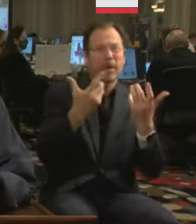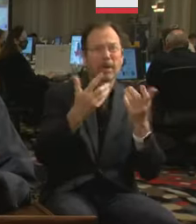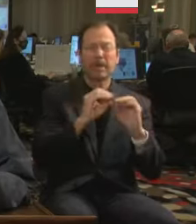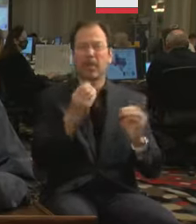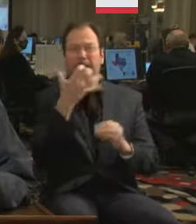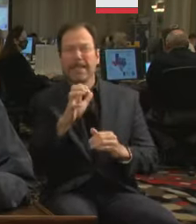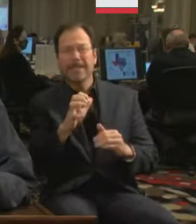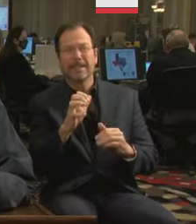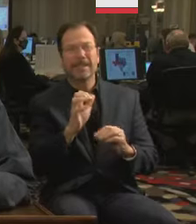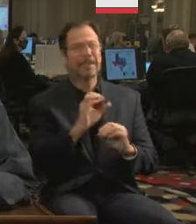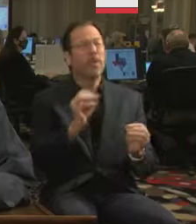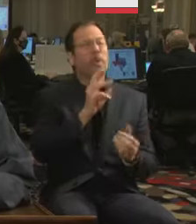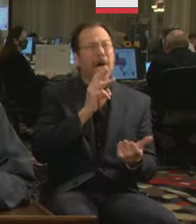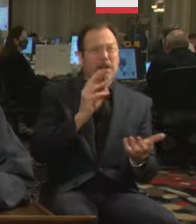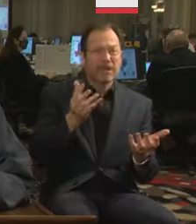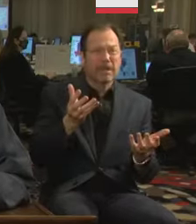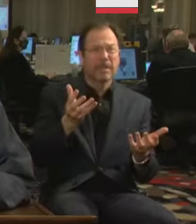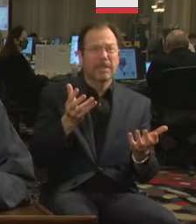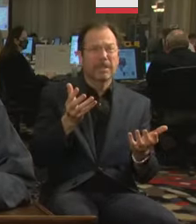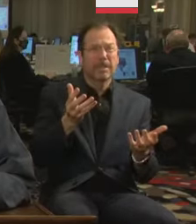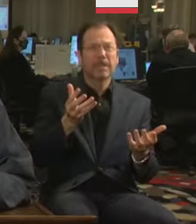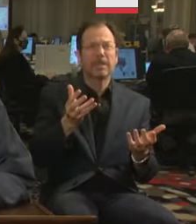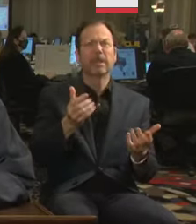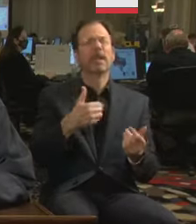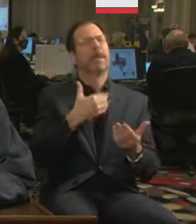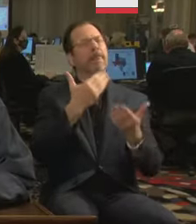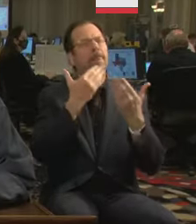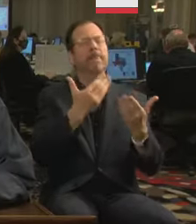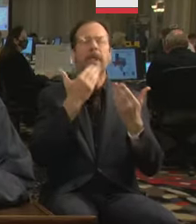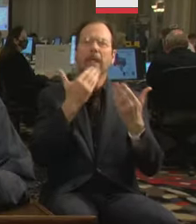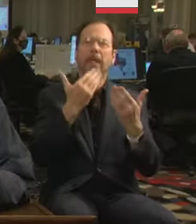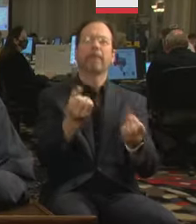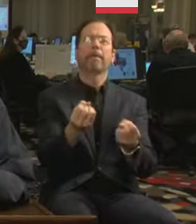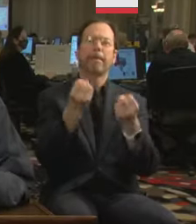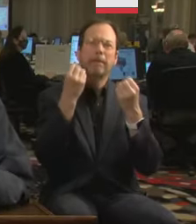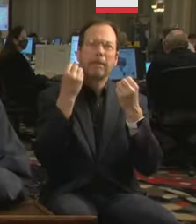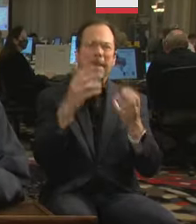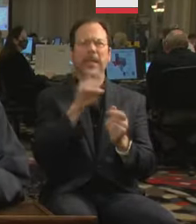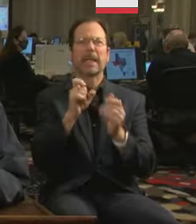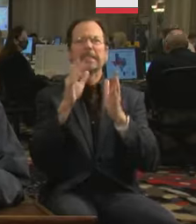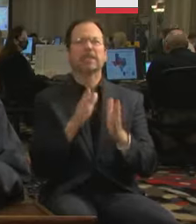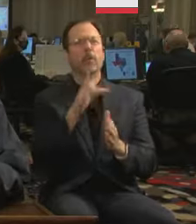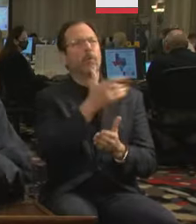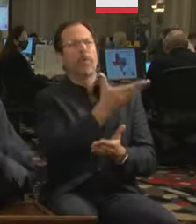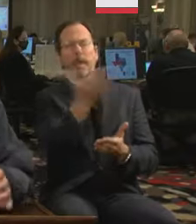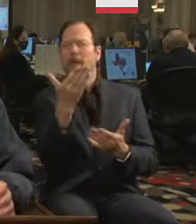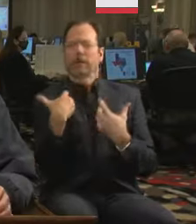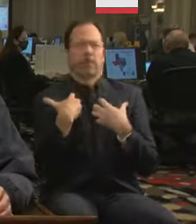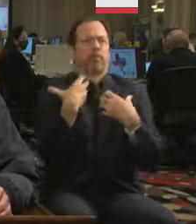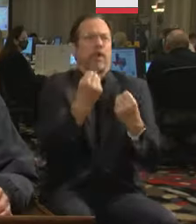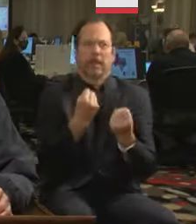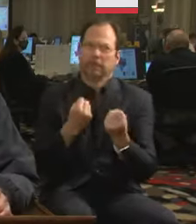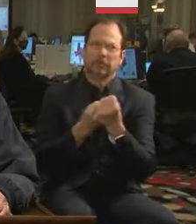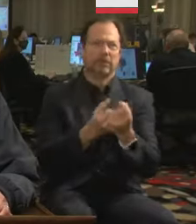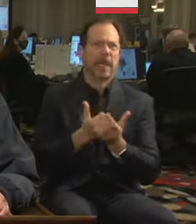no heat, no water. I want to thank the countless Texans who stepped up to help